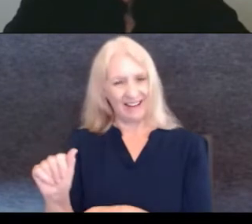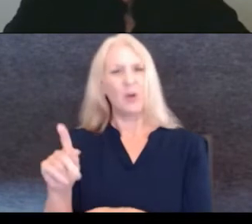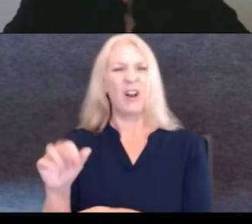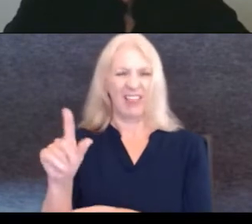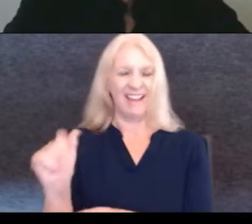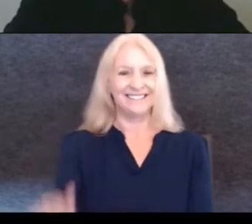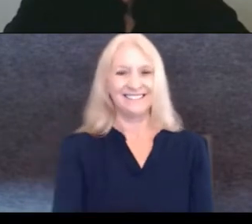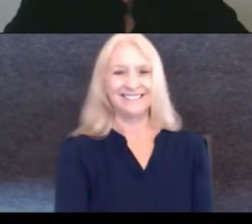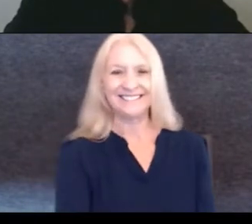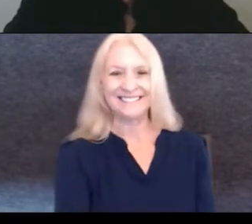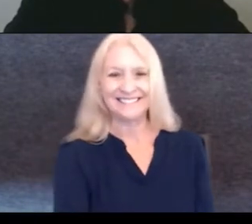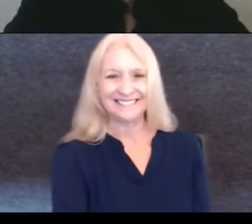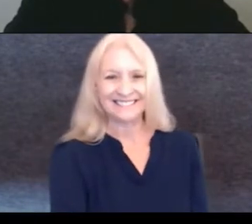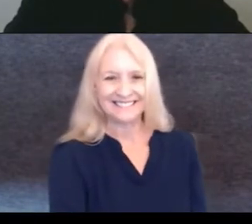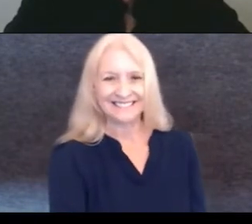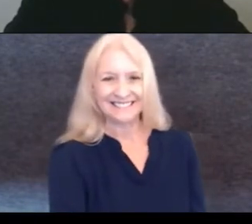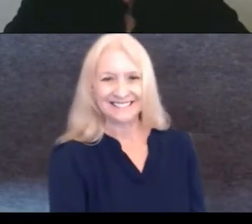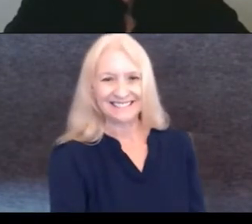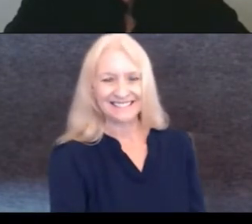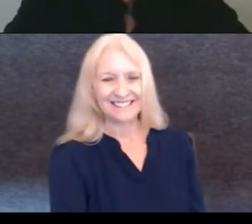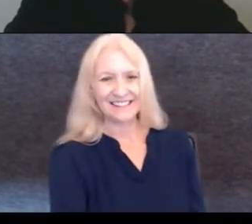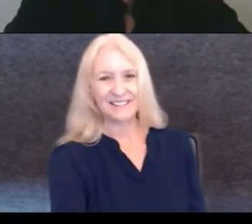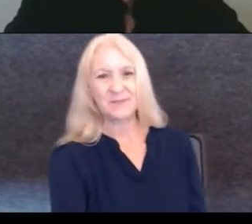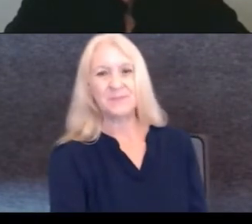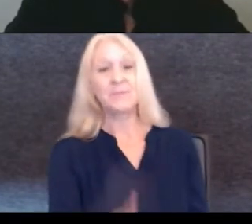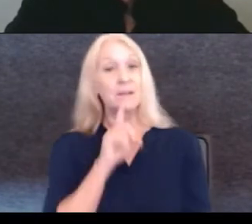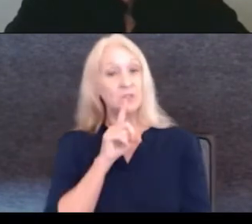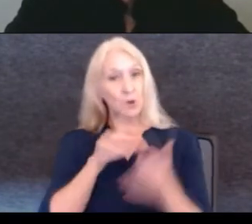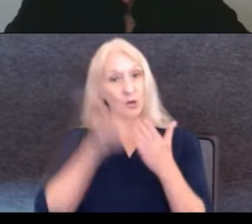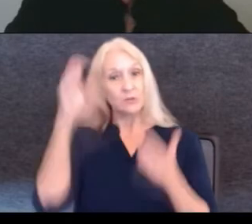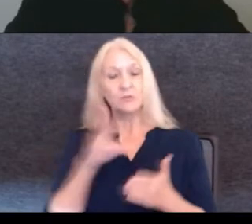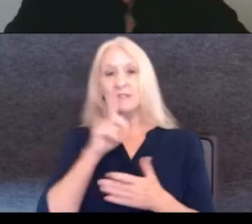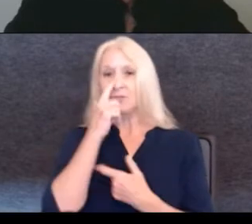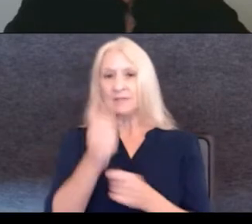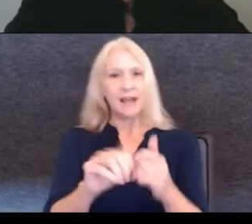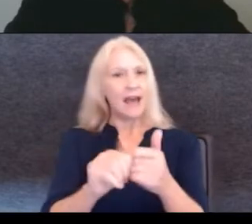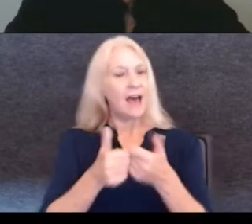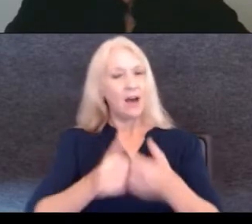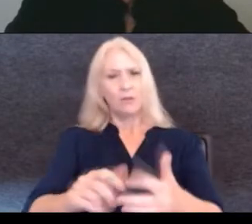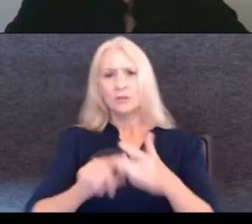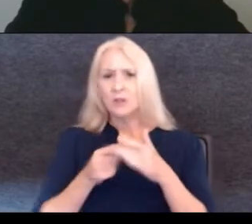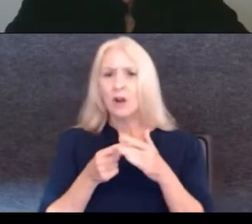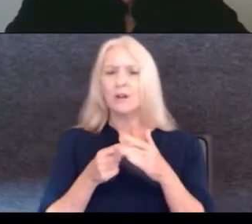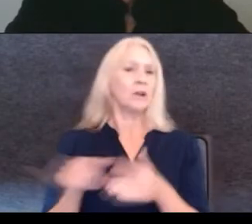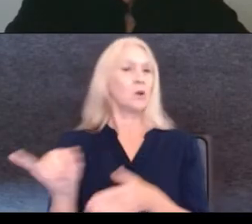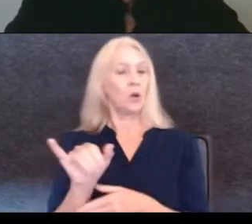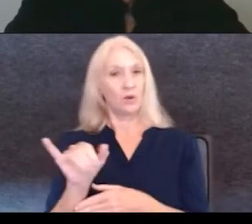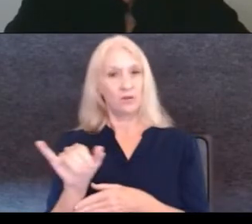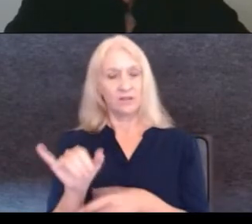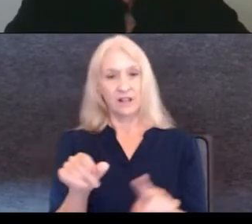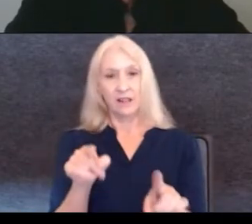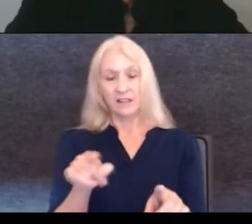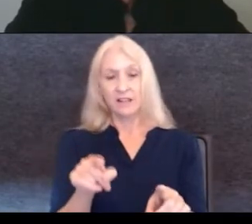Clarice, I'm sure the students are going to be very, very interested in how you got started. And also the fact that you're working,